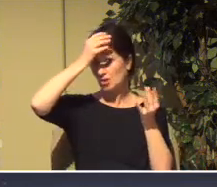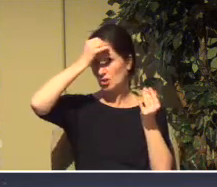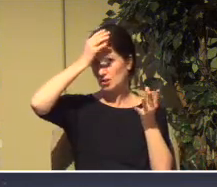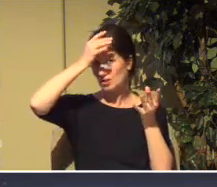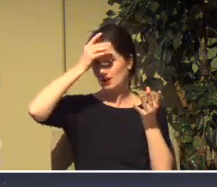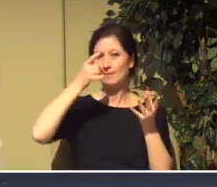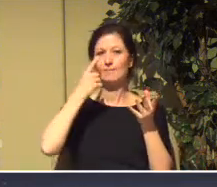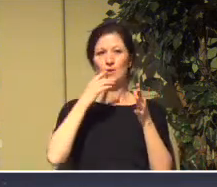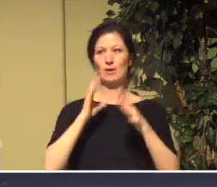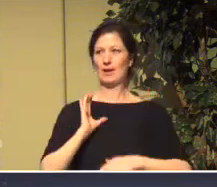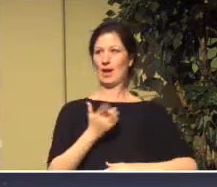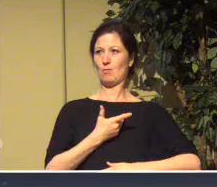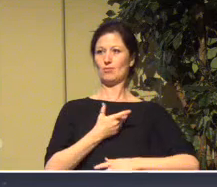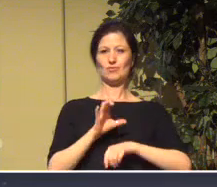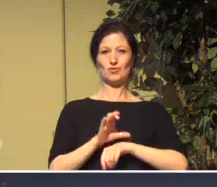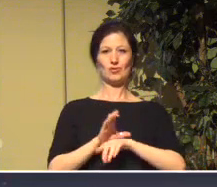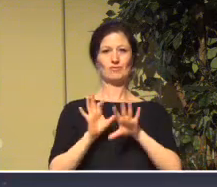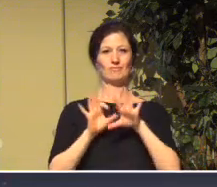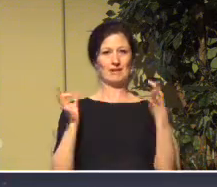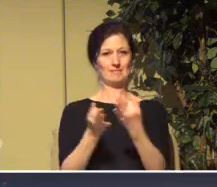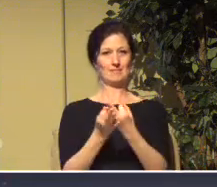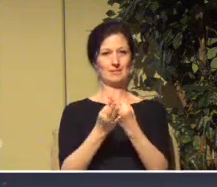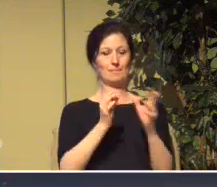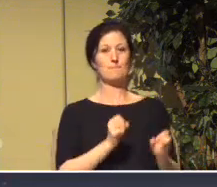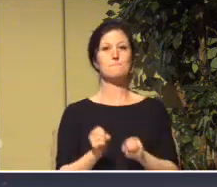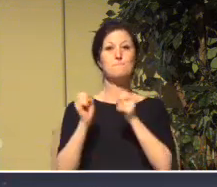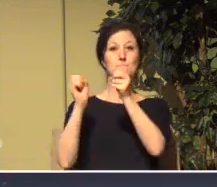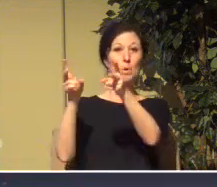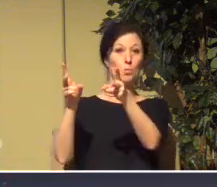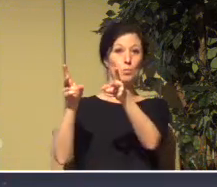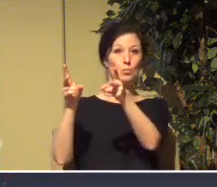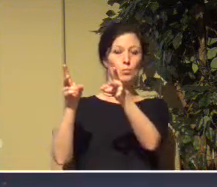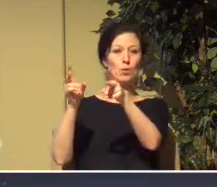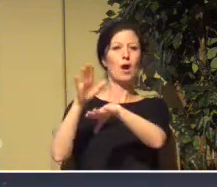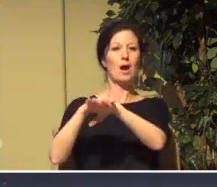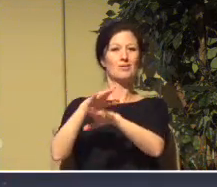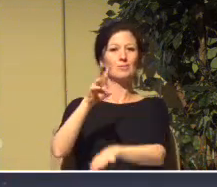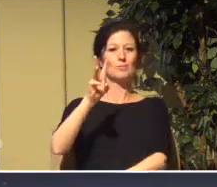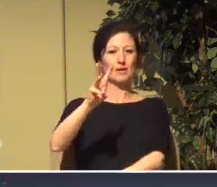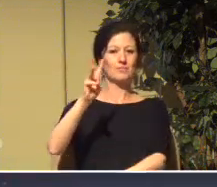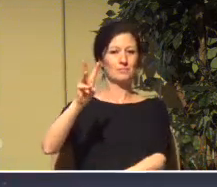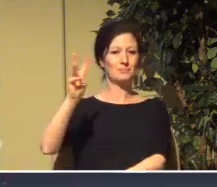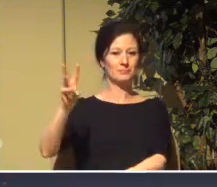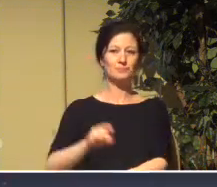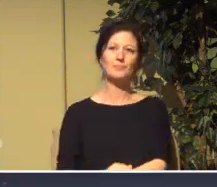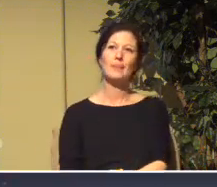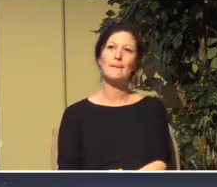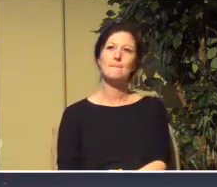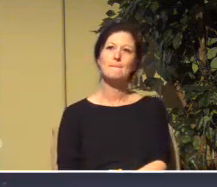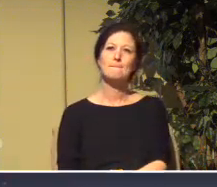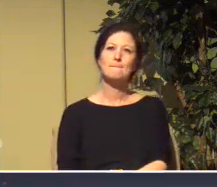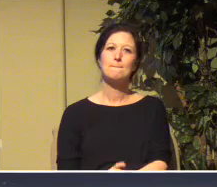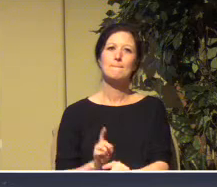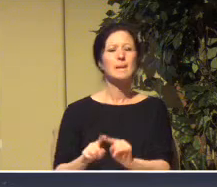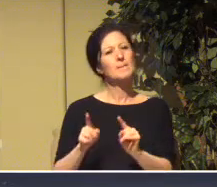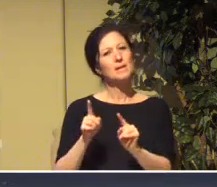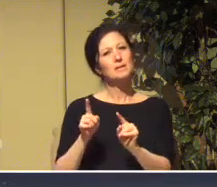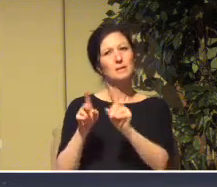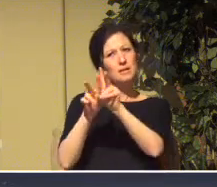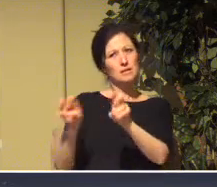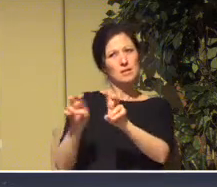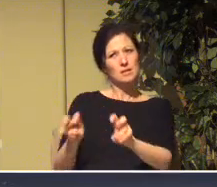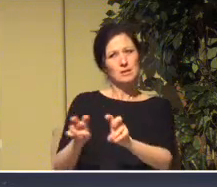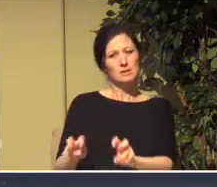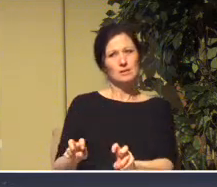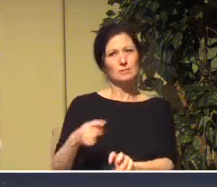Our church family that is. It's posted on the website. But then we're looking at this and we're thinking, okay, we're settling in